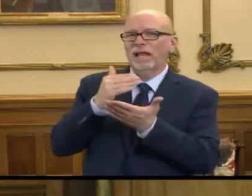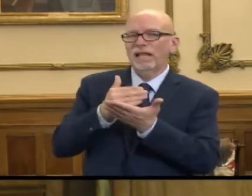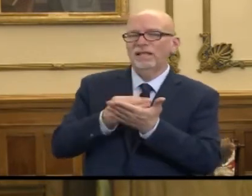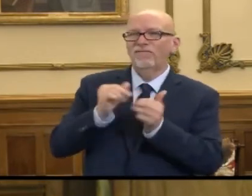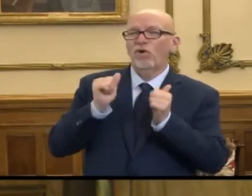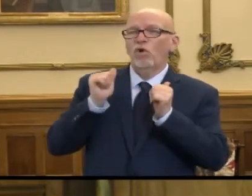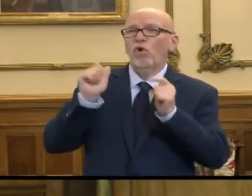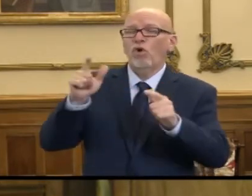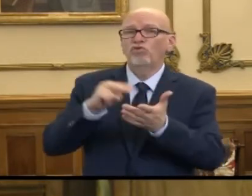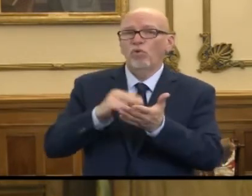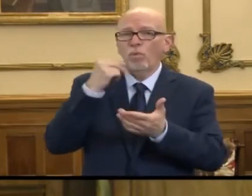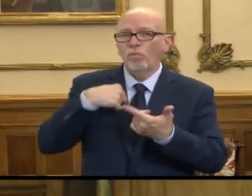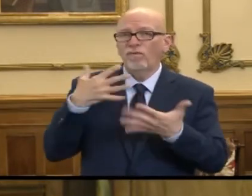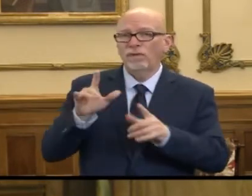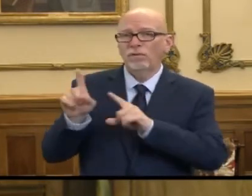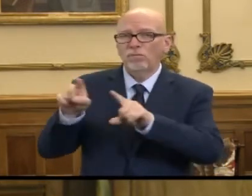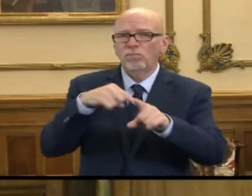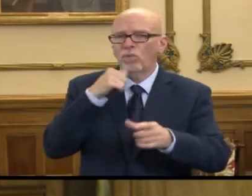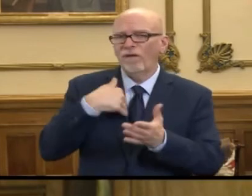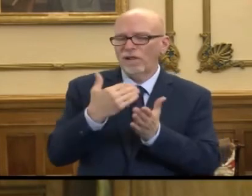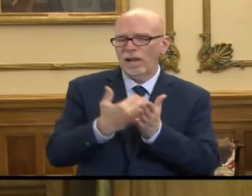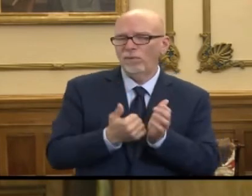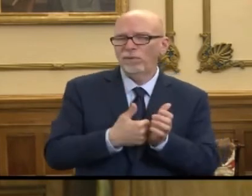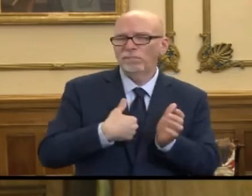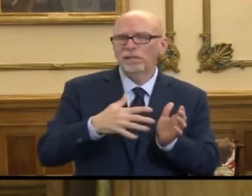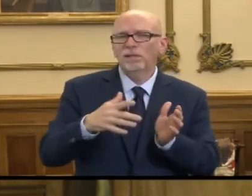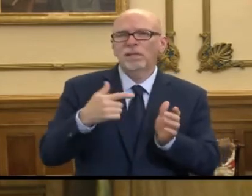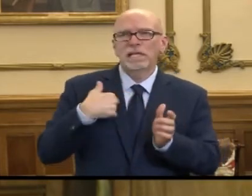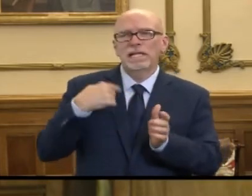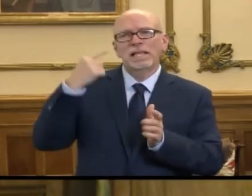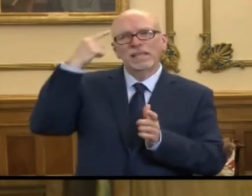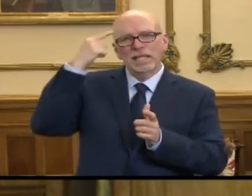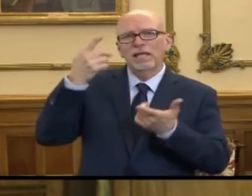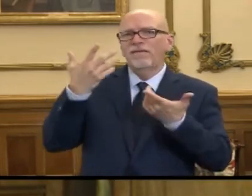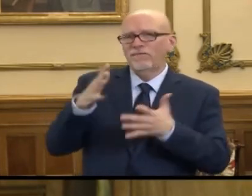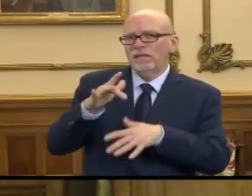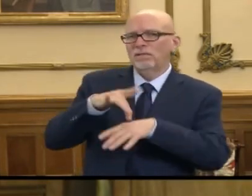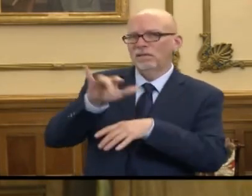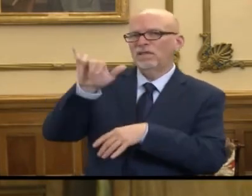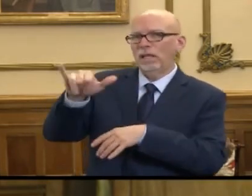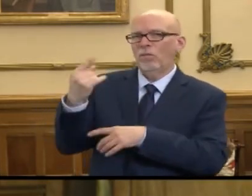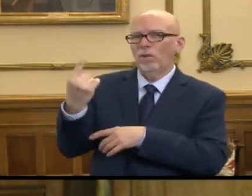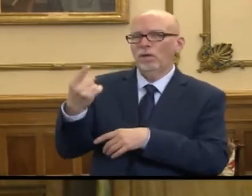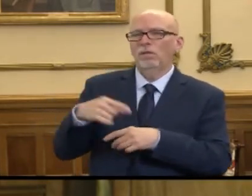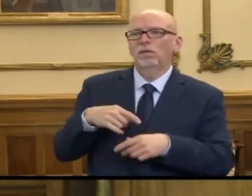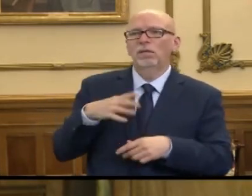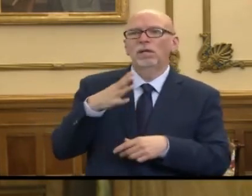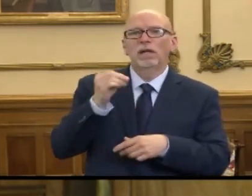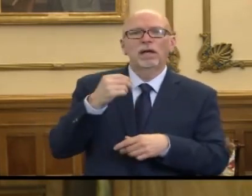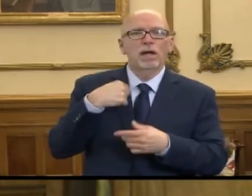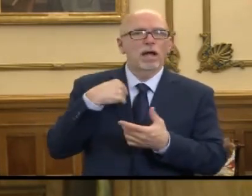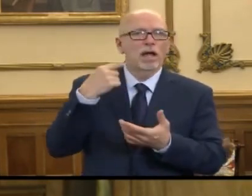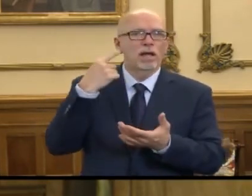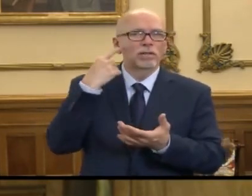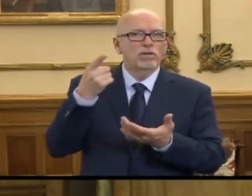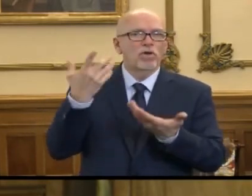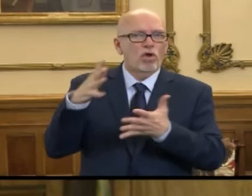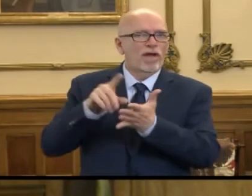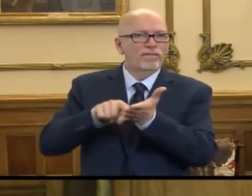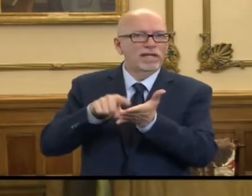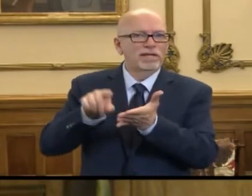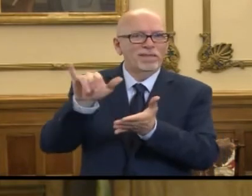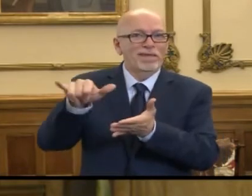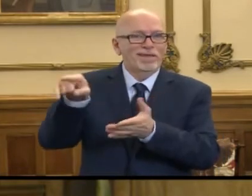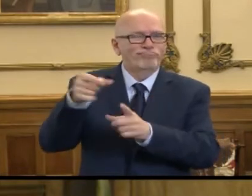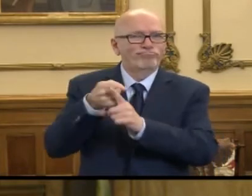nursing homes that we've been in. I, to my memory, believe that they have been there, and that's something that they've already been investigating